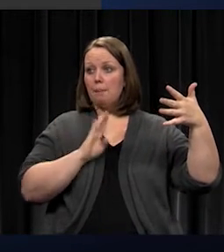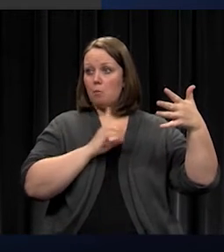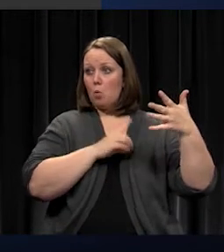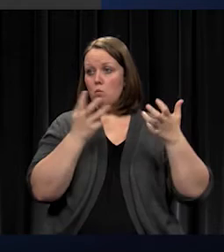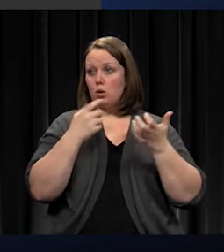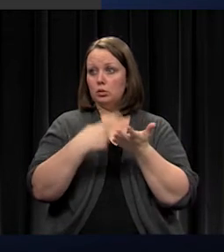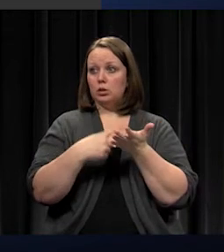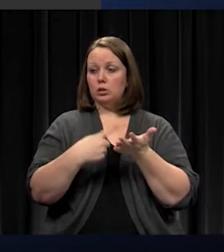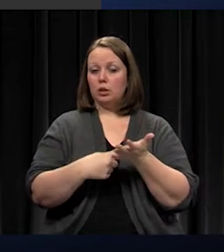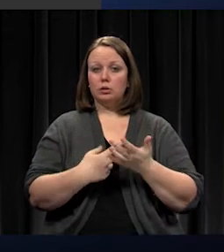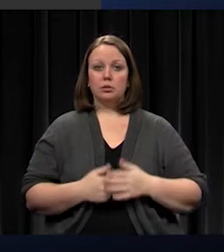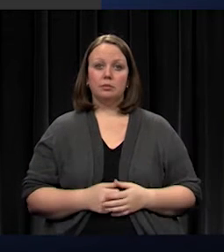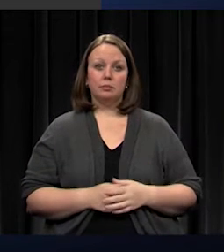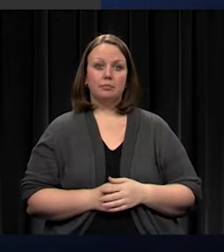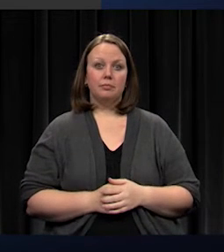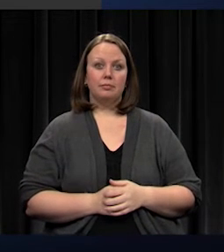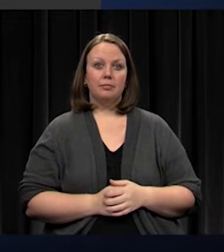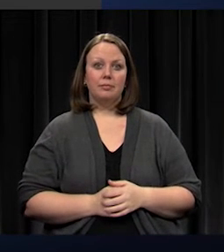discuss?